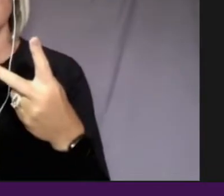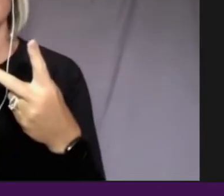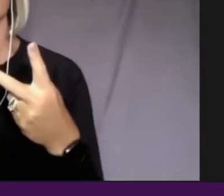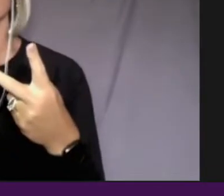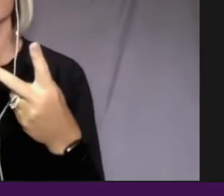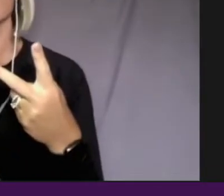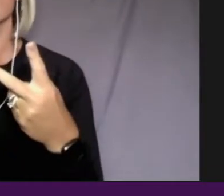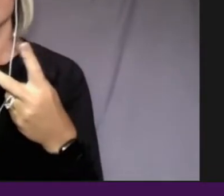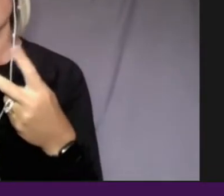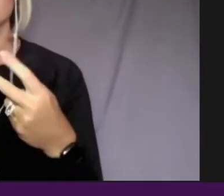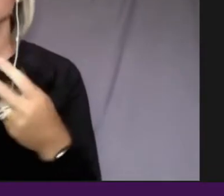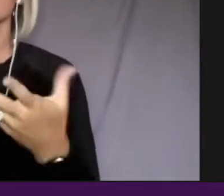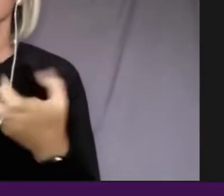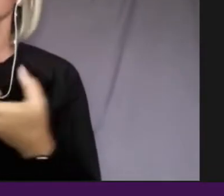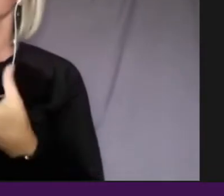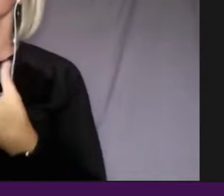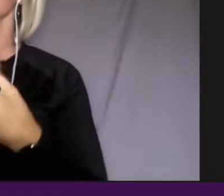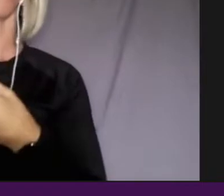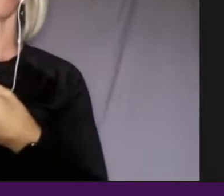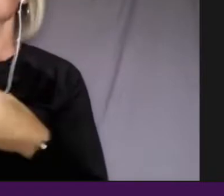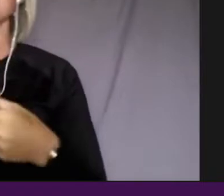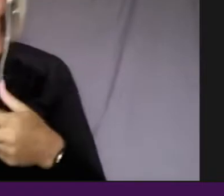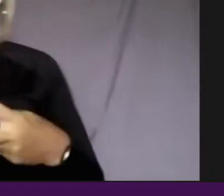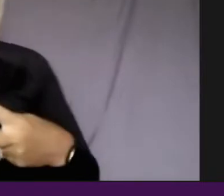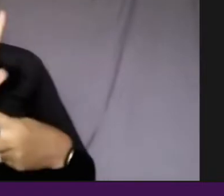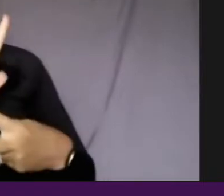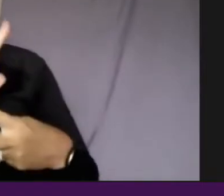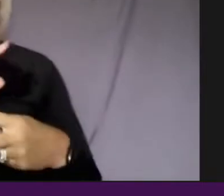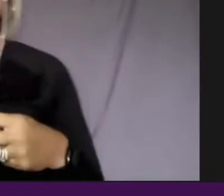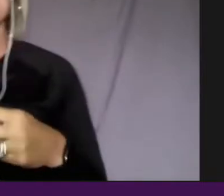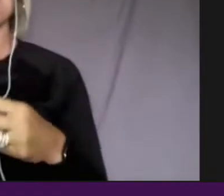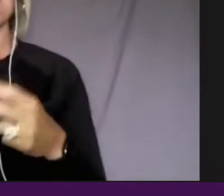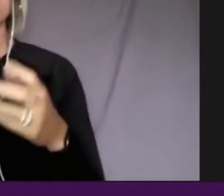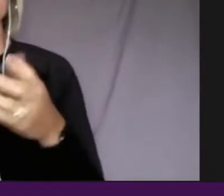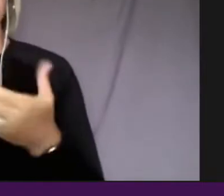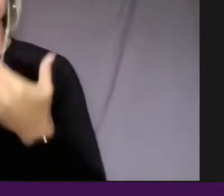to be part of her project and working with Leola